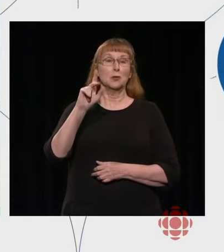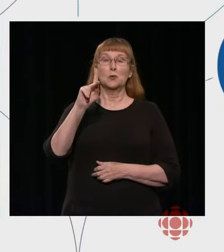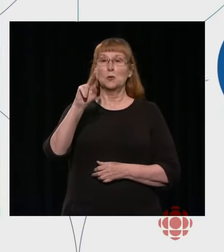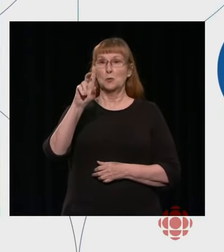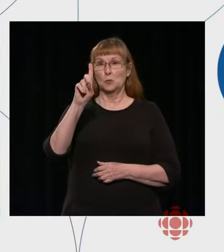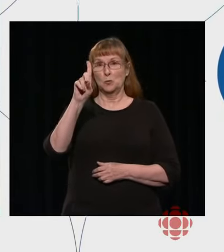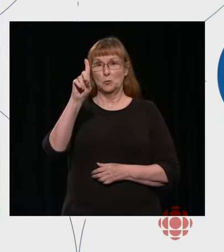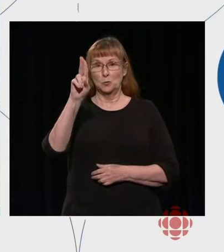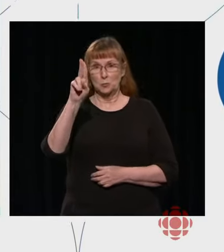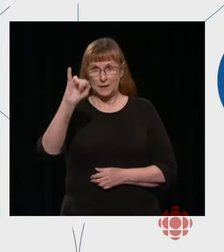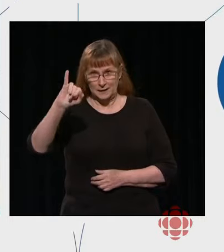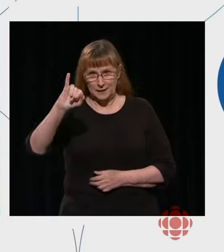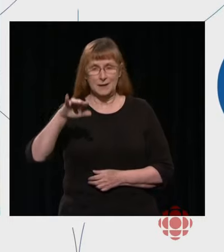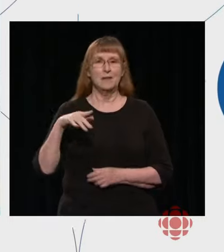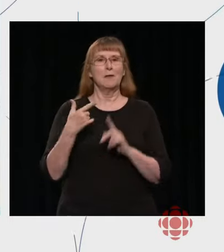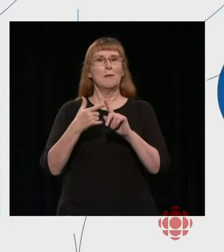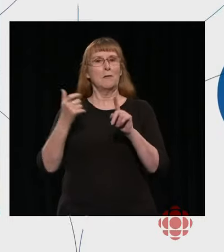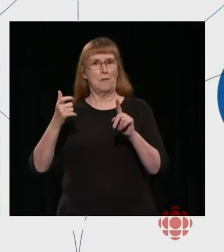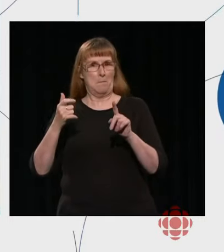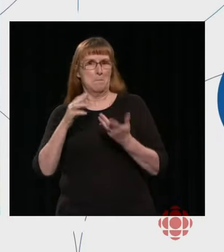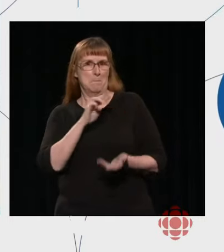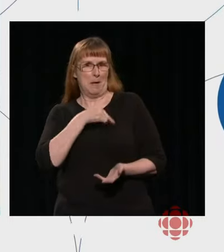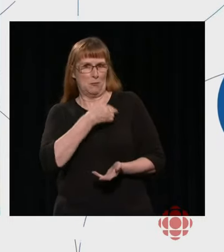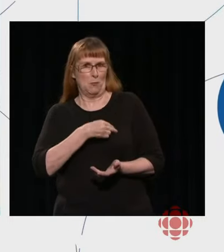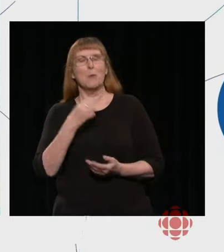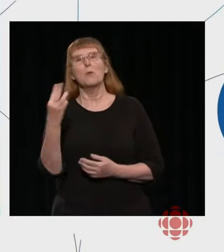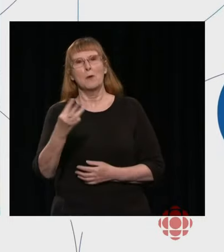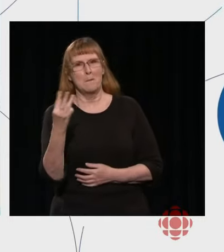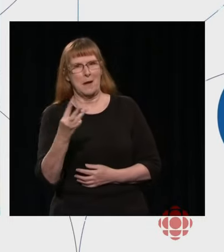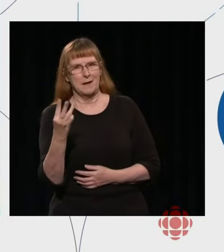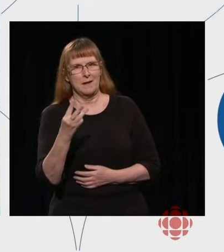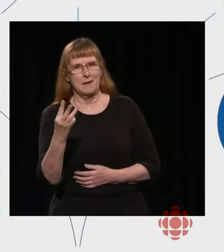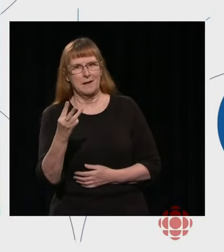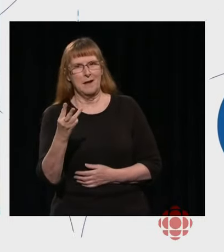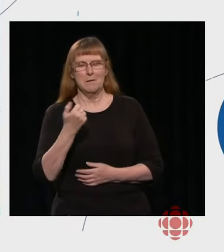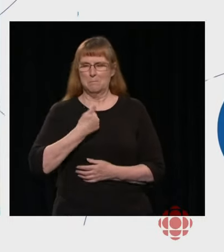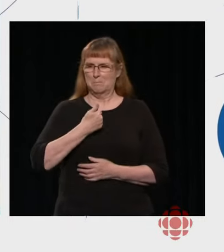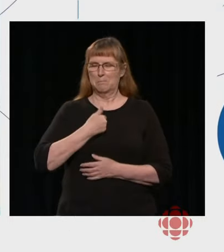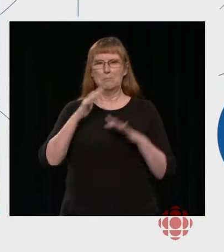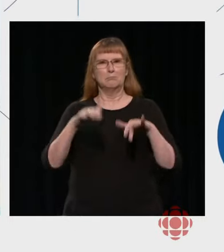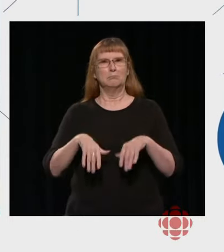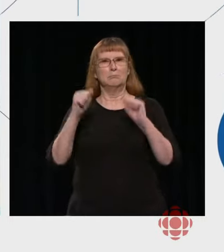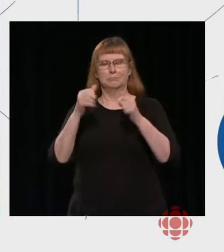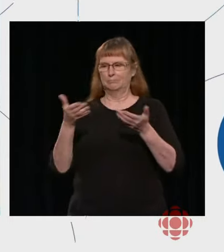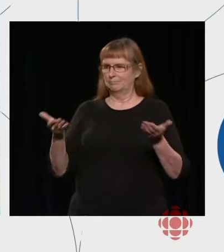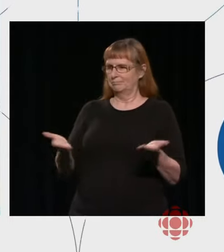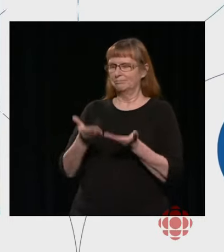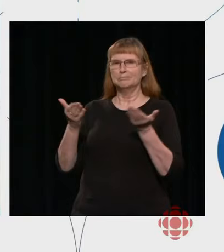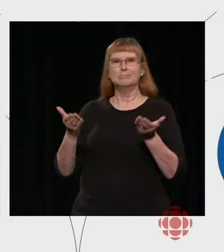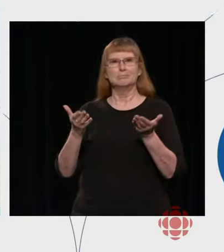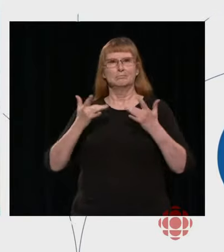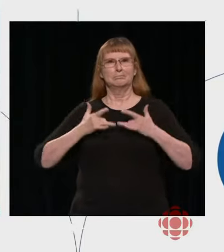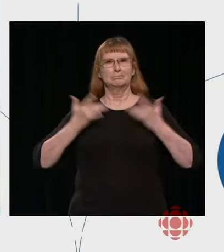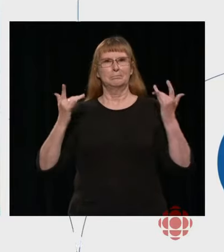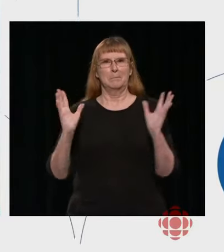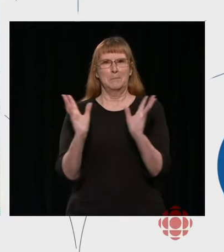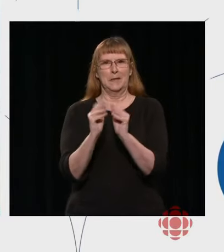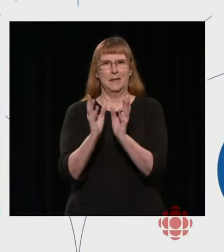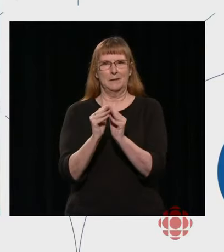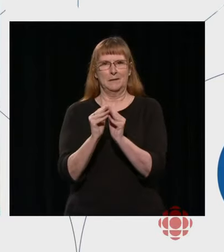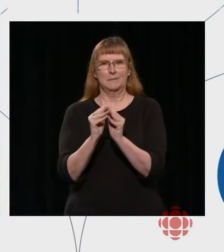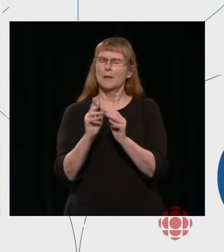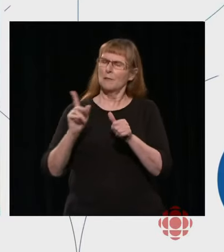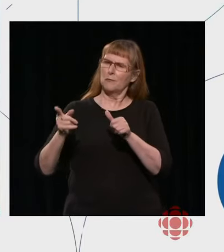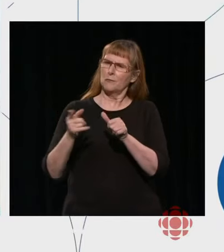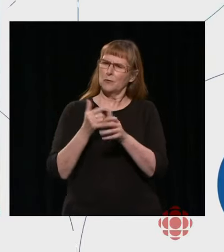And I am coming to you live from Winnipeg. I'll be the host of this event. I would like to begin by acknowledging